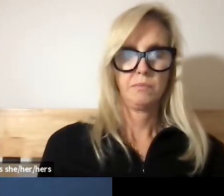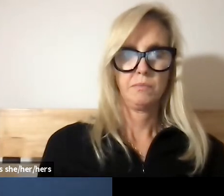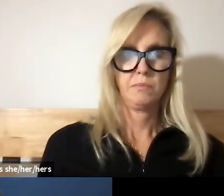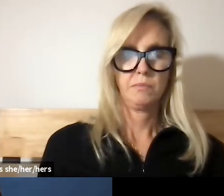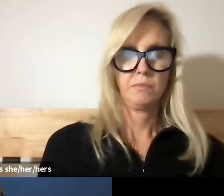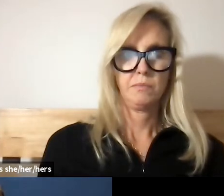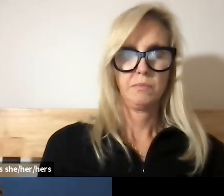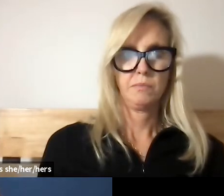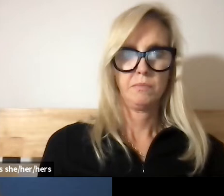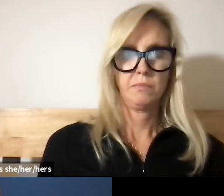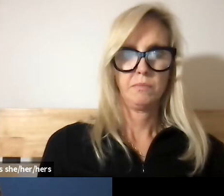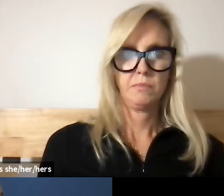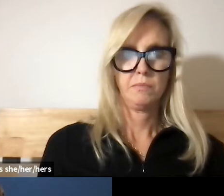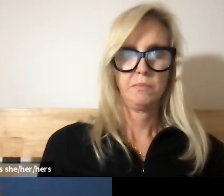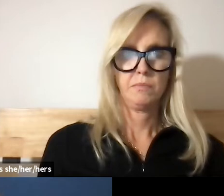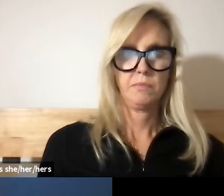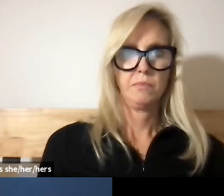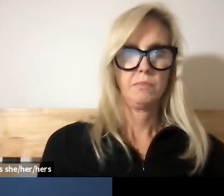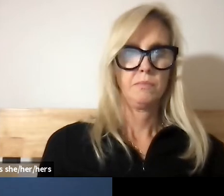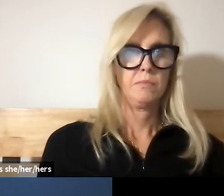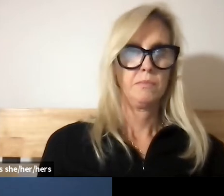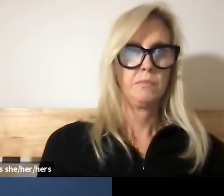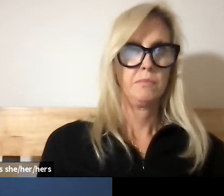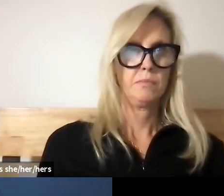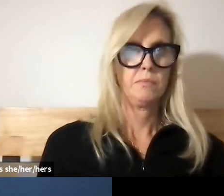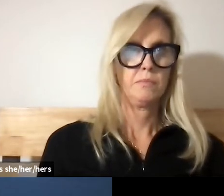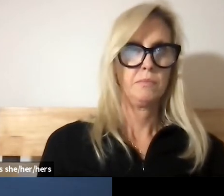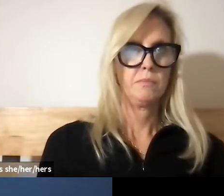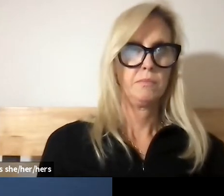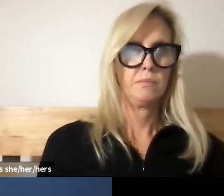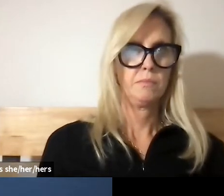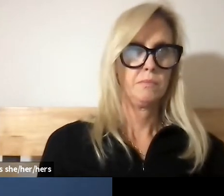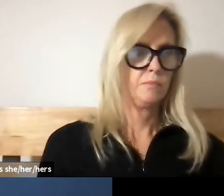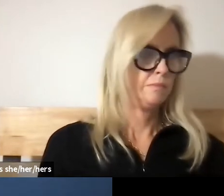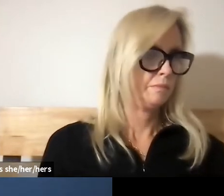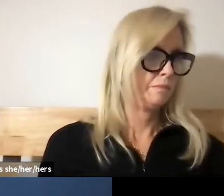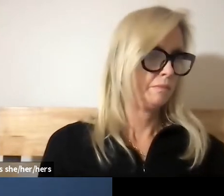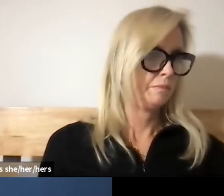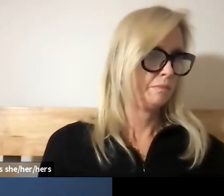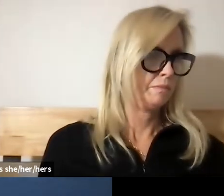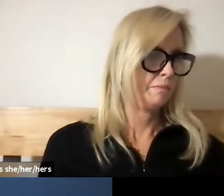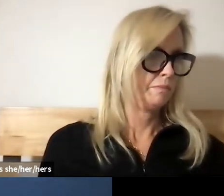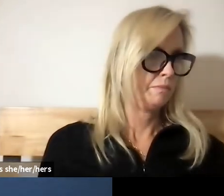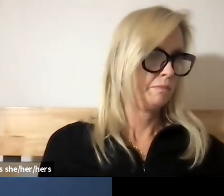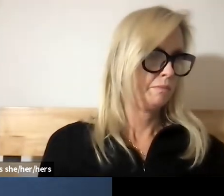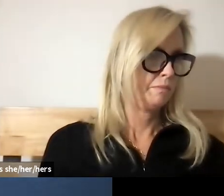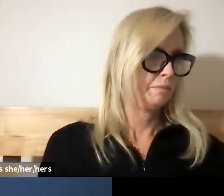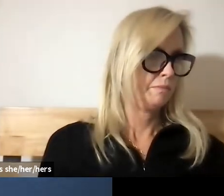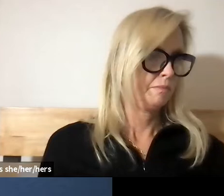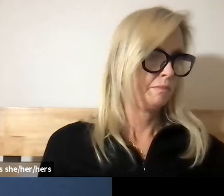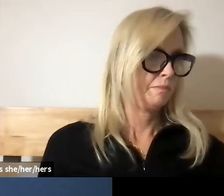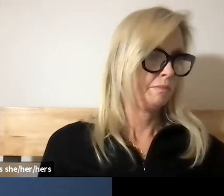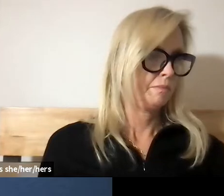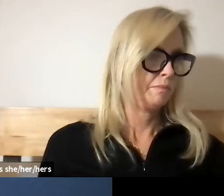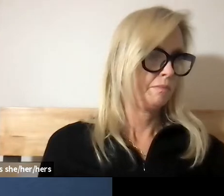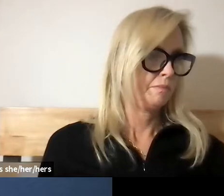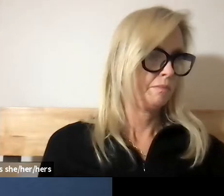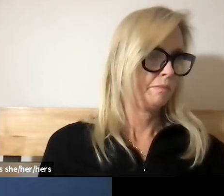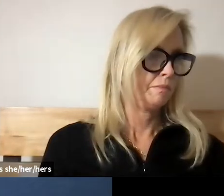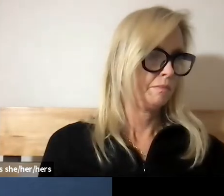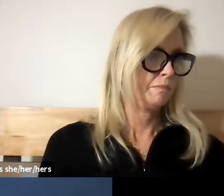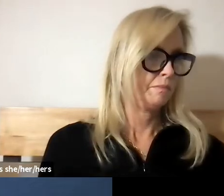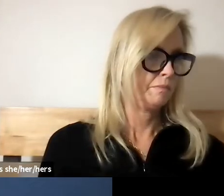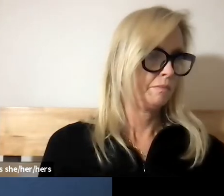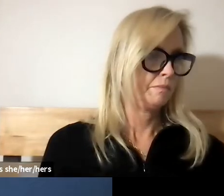in a pathway academy or program of choice it is not available at their zoned home school they must submit an inter-district transfer request